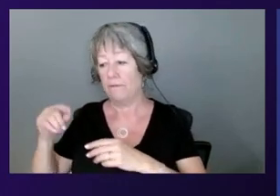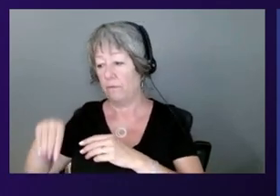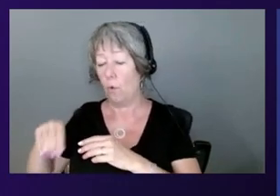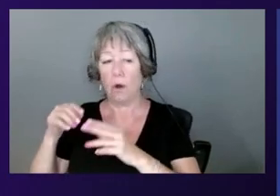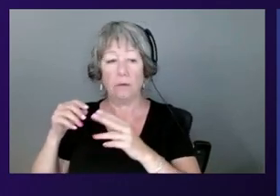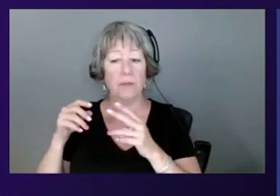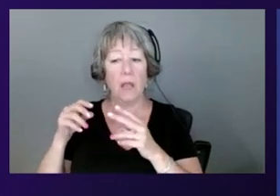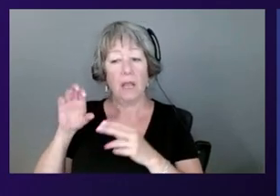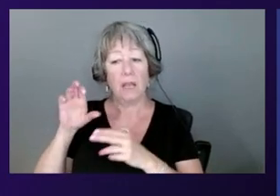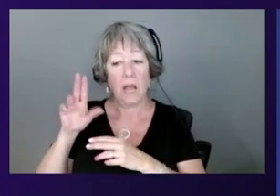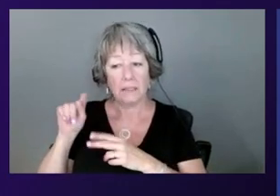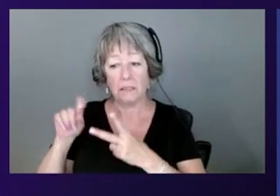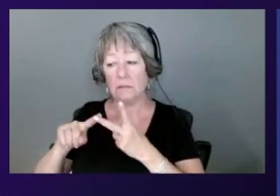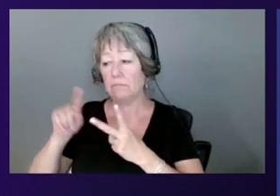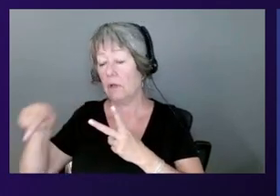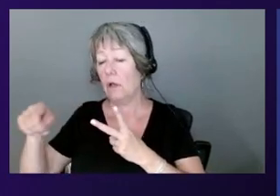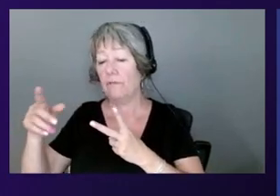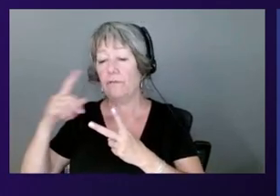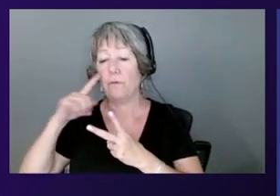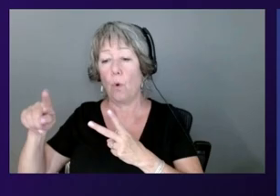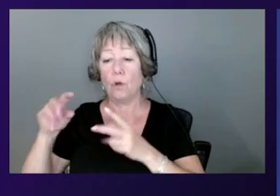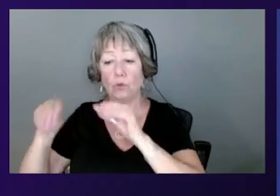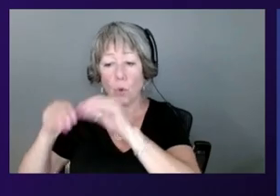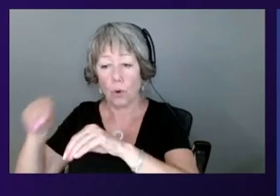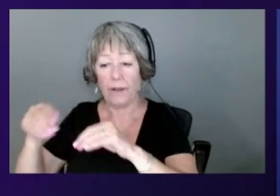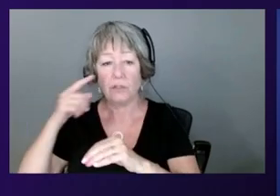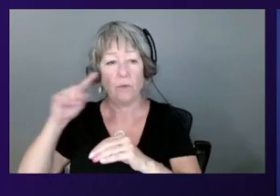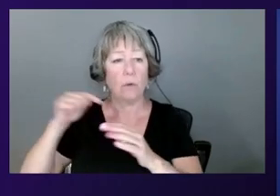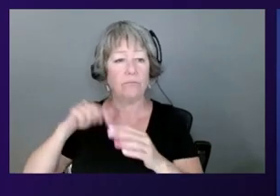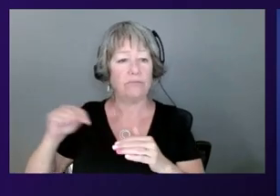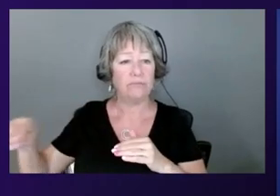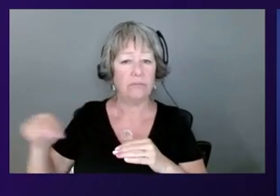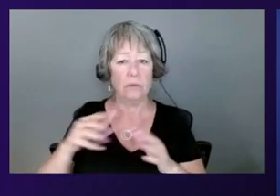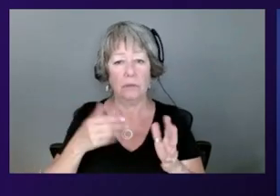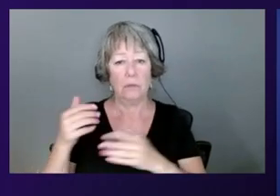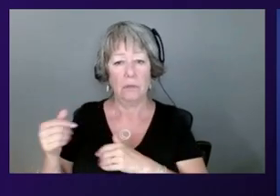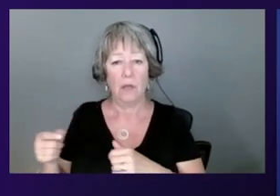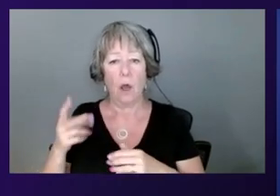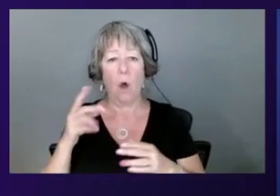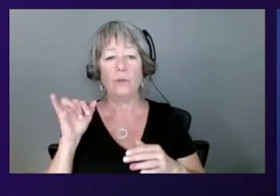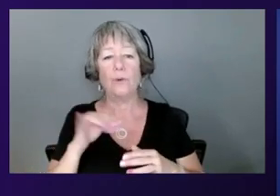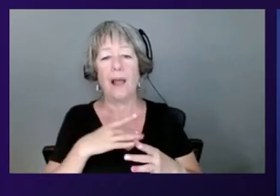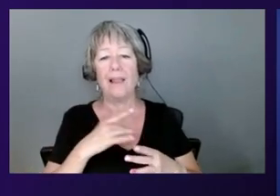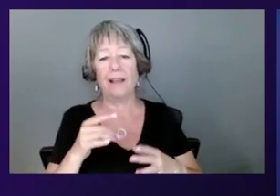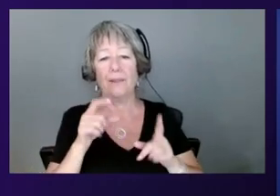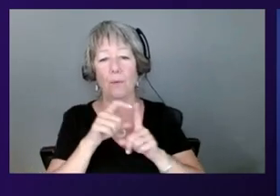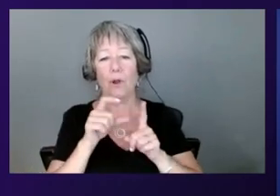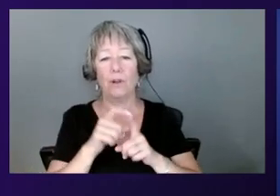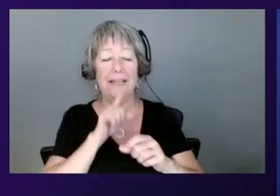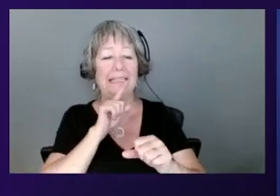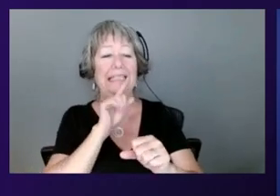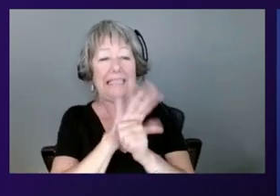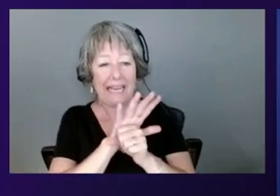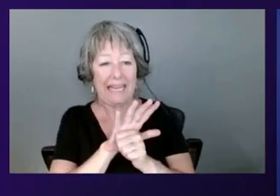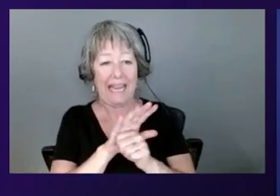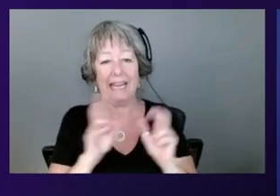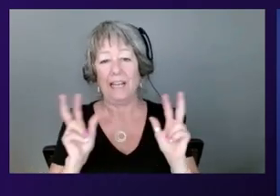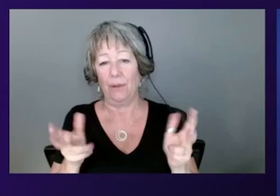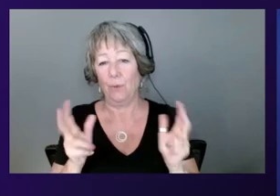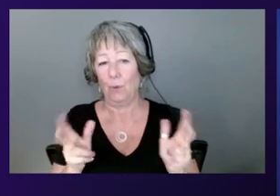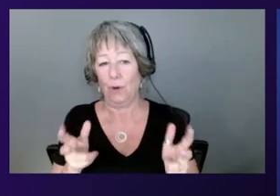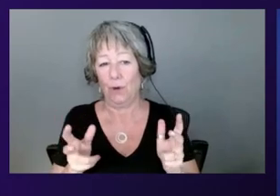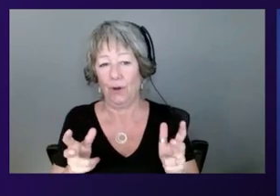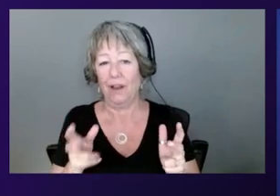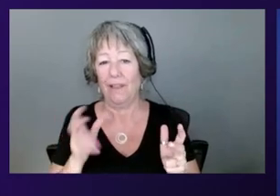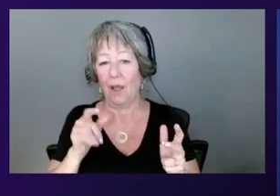and local storage and all. By the way, I love the phrase, dedicated computer, because I think that's, it kind of gives people a better idea is